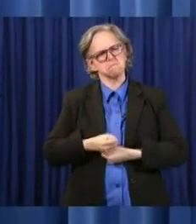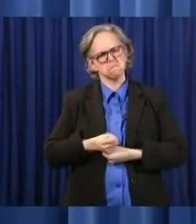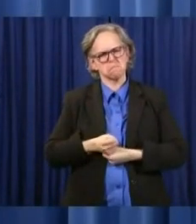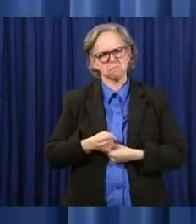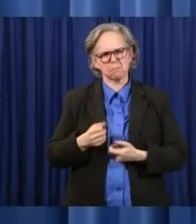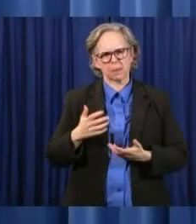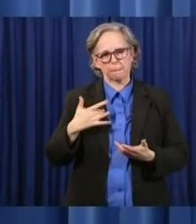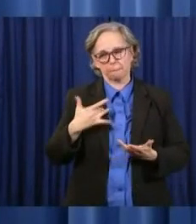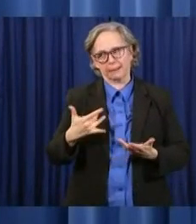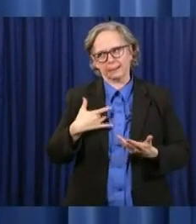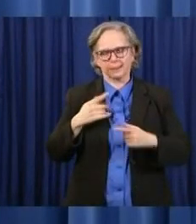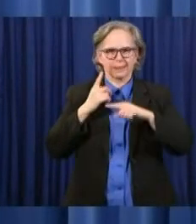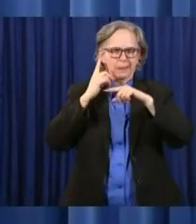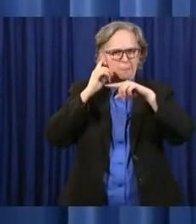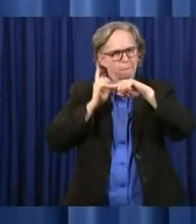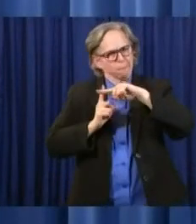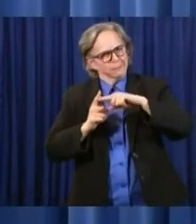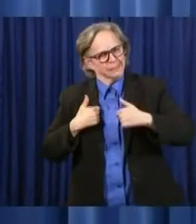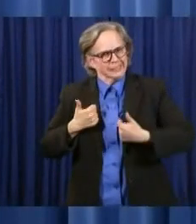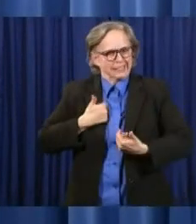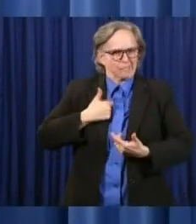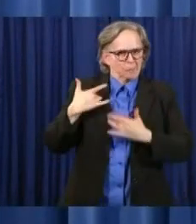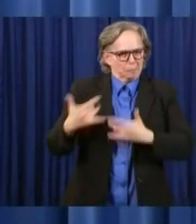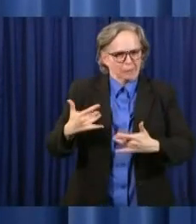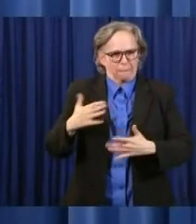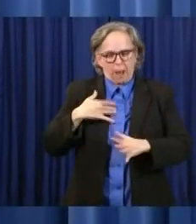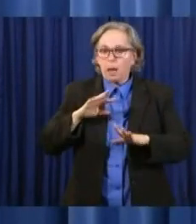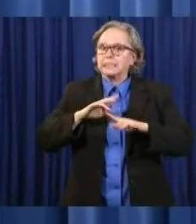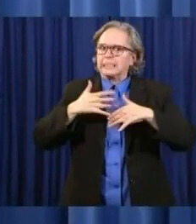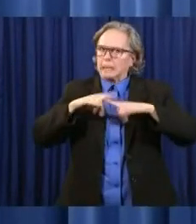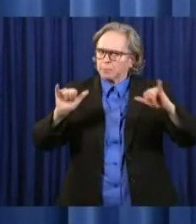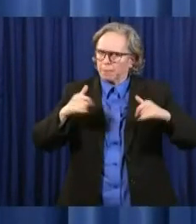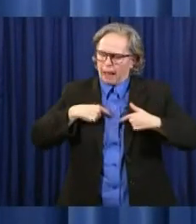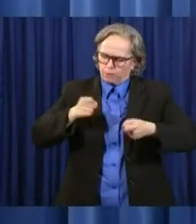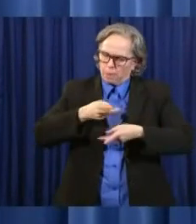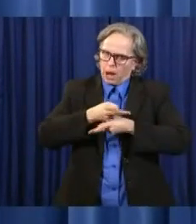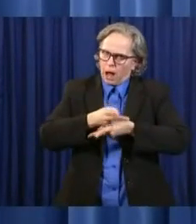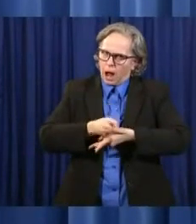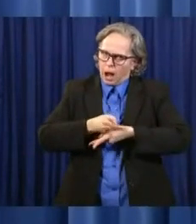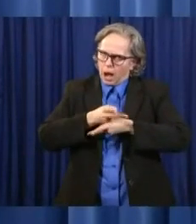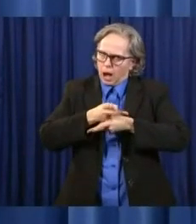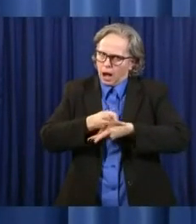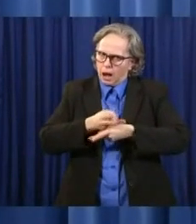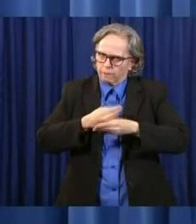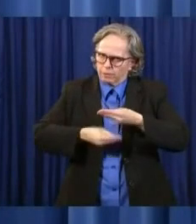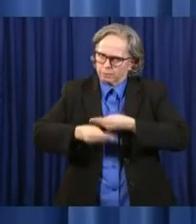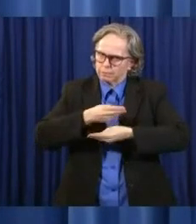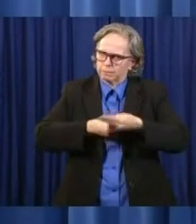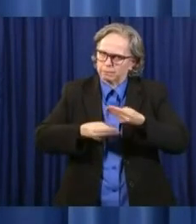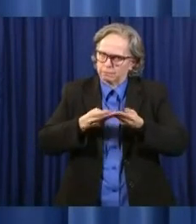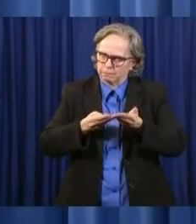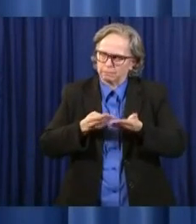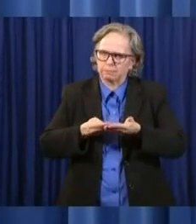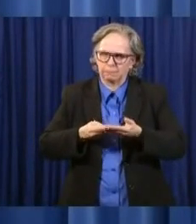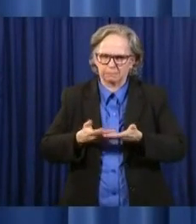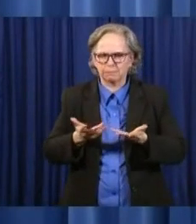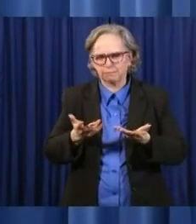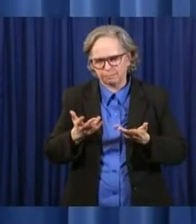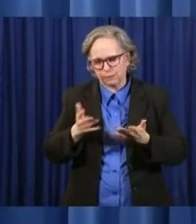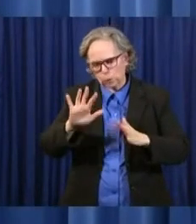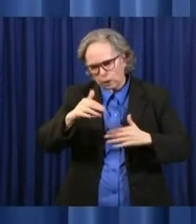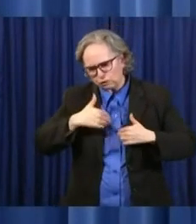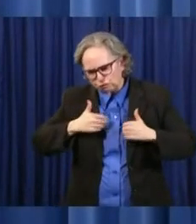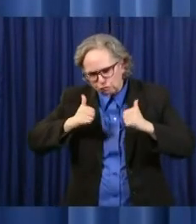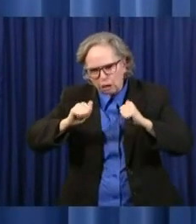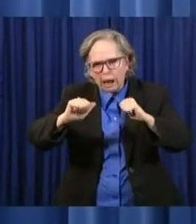but we also have to be cautious. And so what we wanted to do is to try to put the schools in a